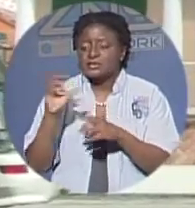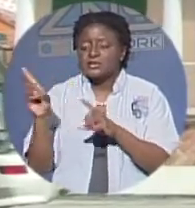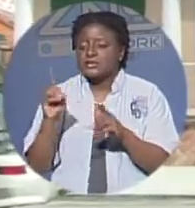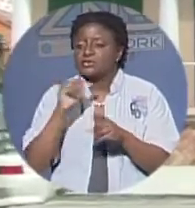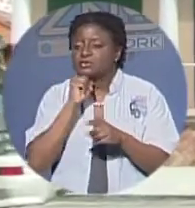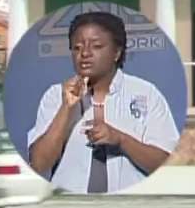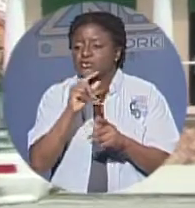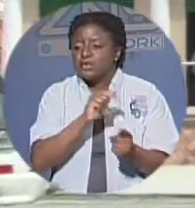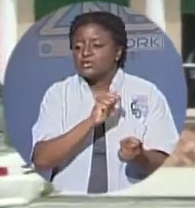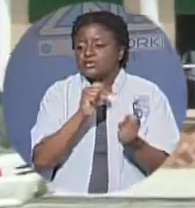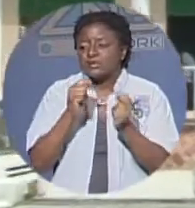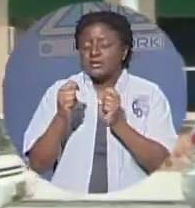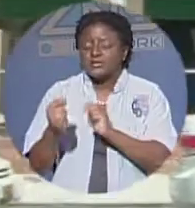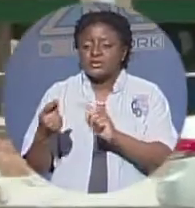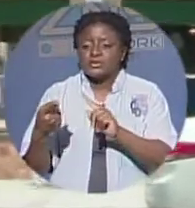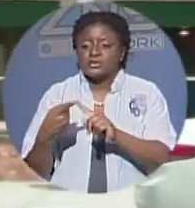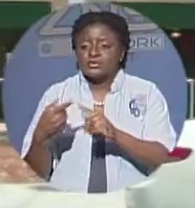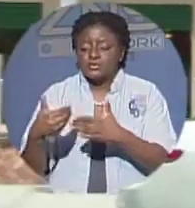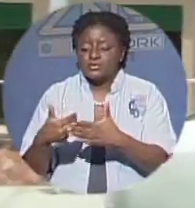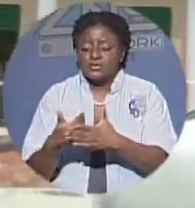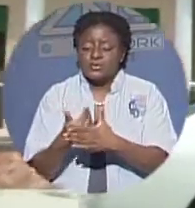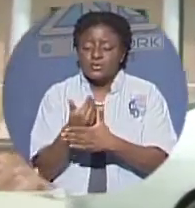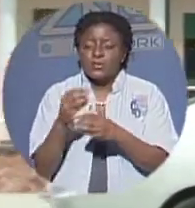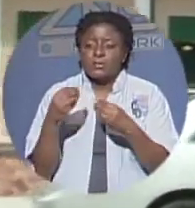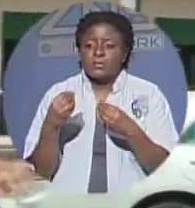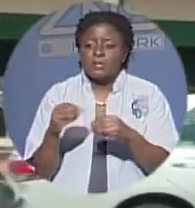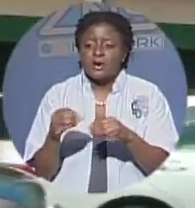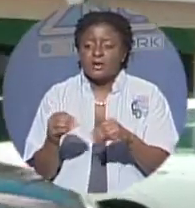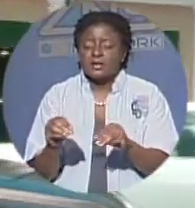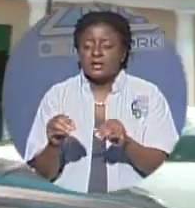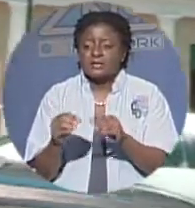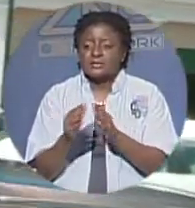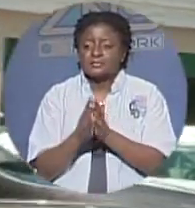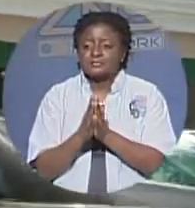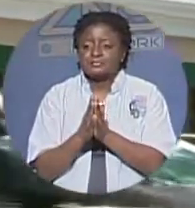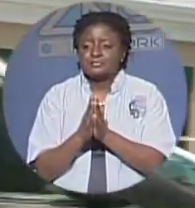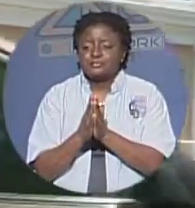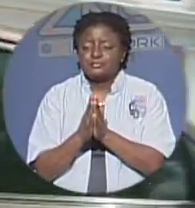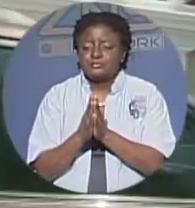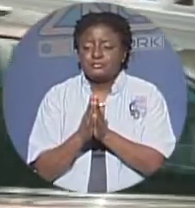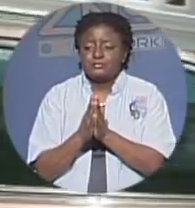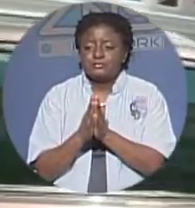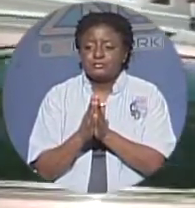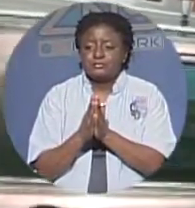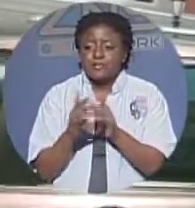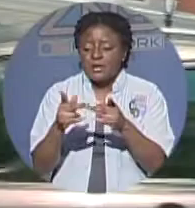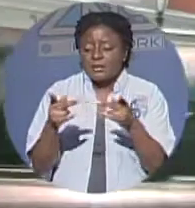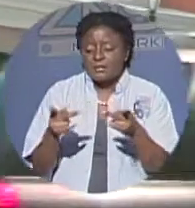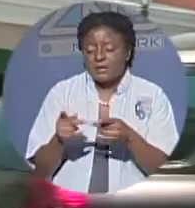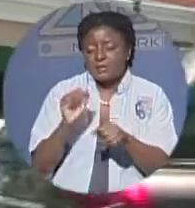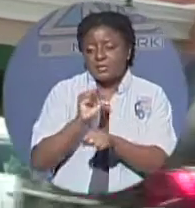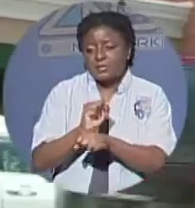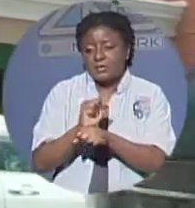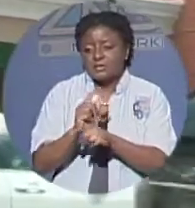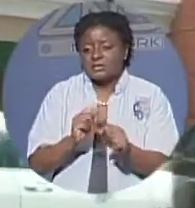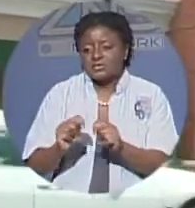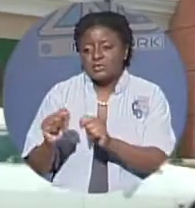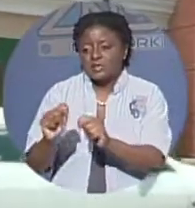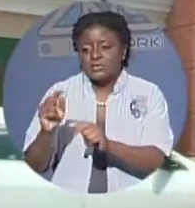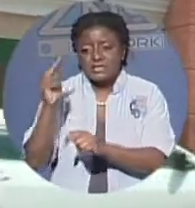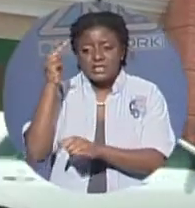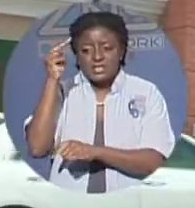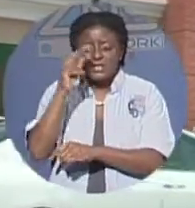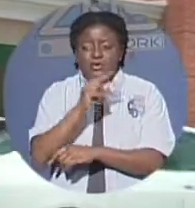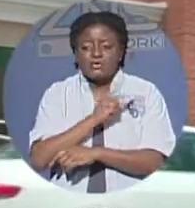moving debate on the straw market authority general regulations bill in the house of assembly this morning public works and transport minister nico